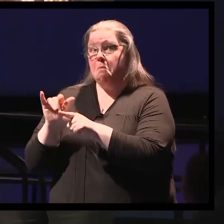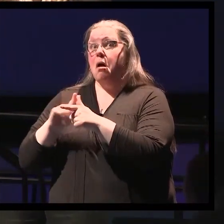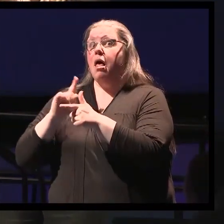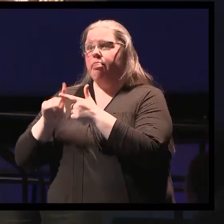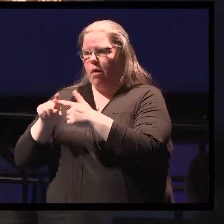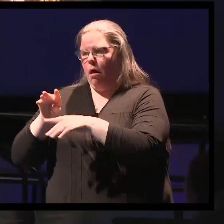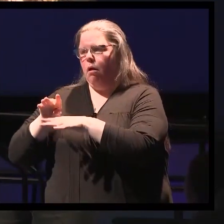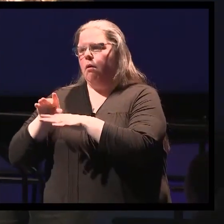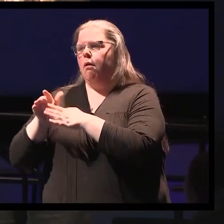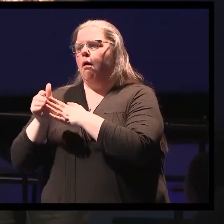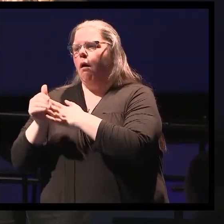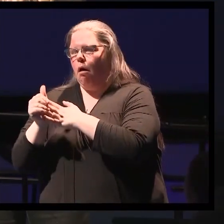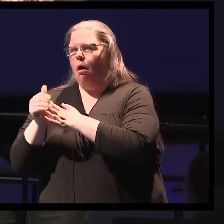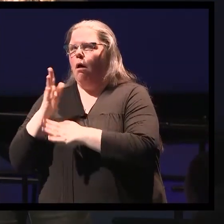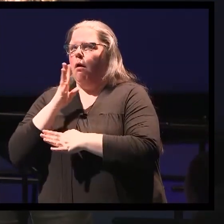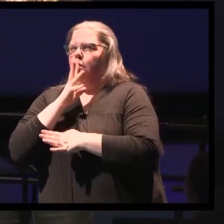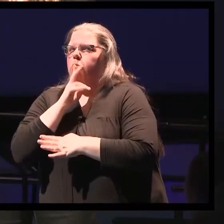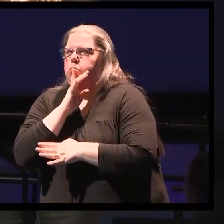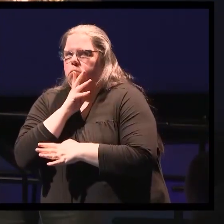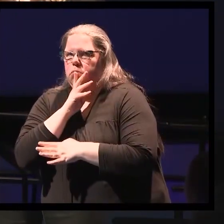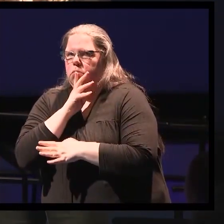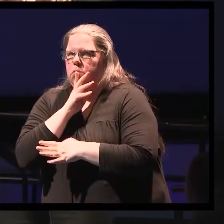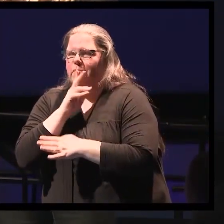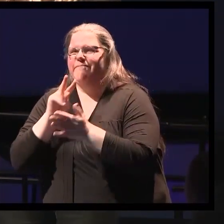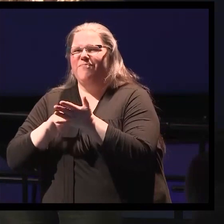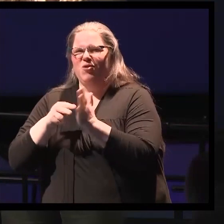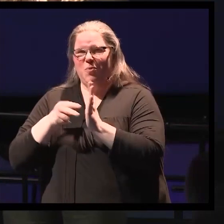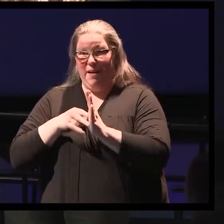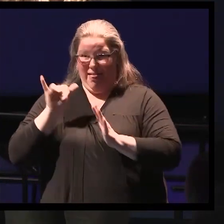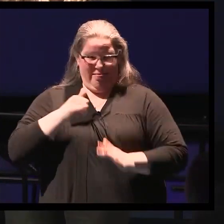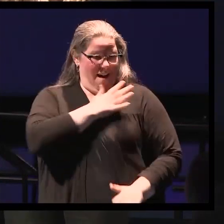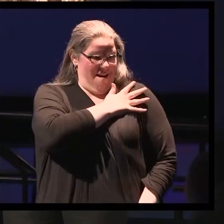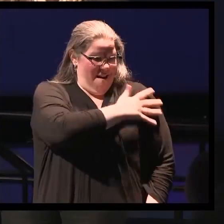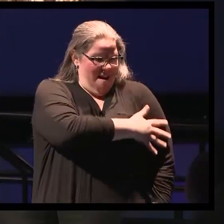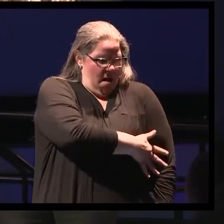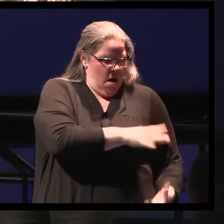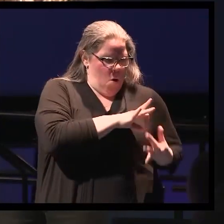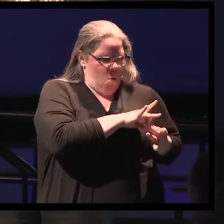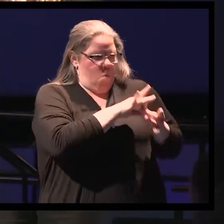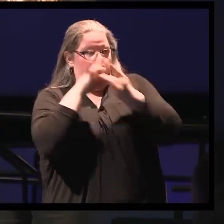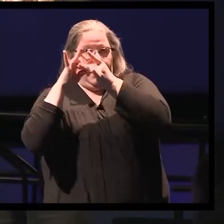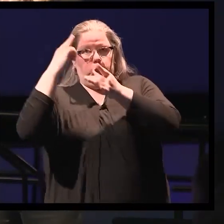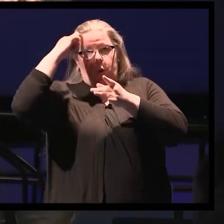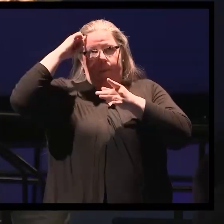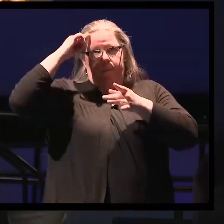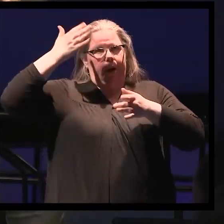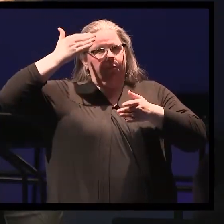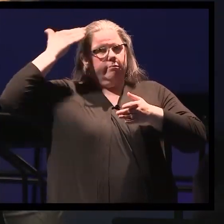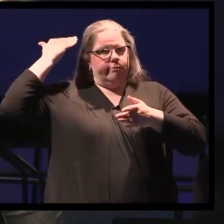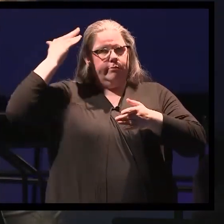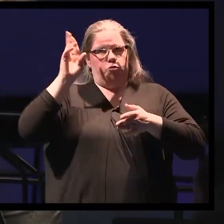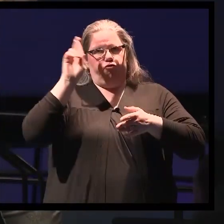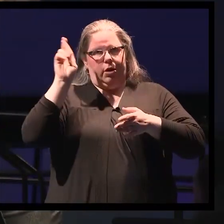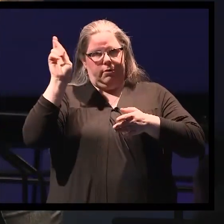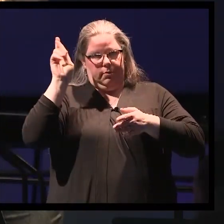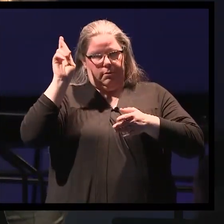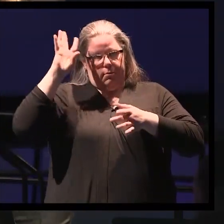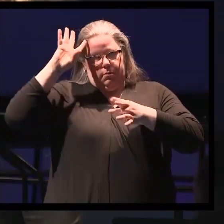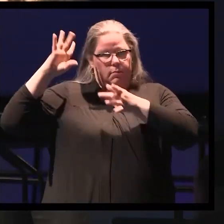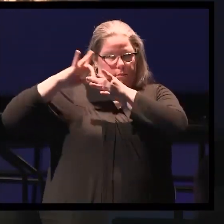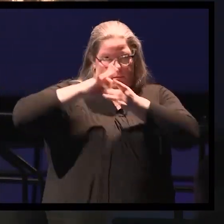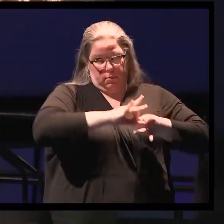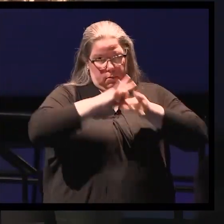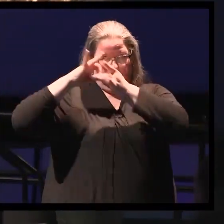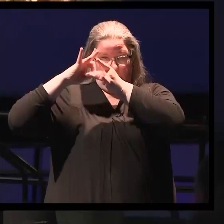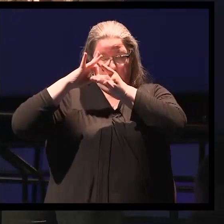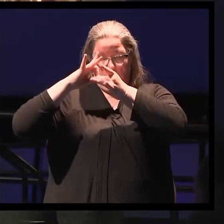This helps us localize the disease to the right hemisphere of the brain. So this is an MRI for the